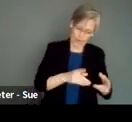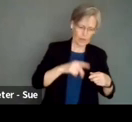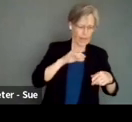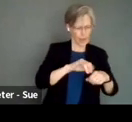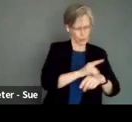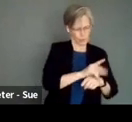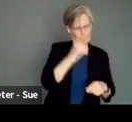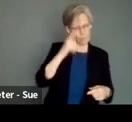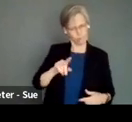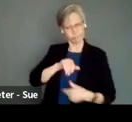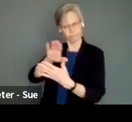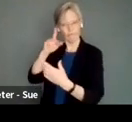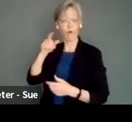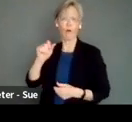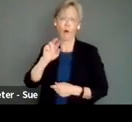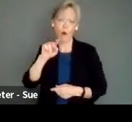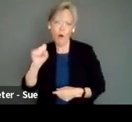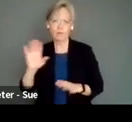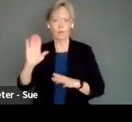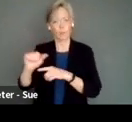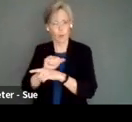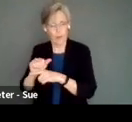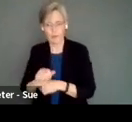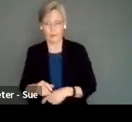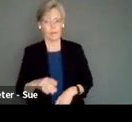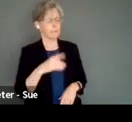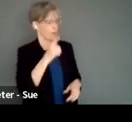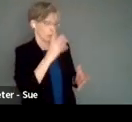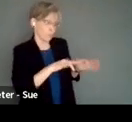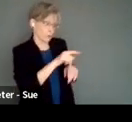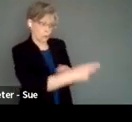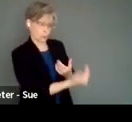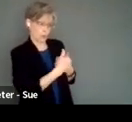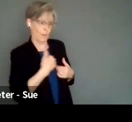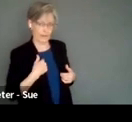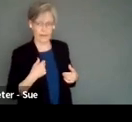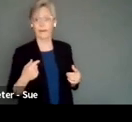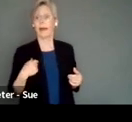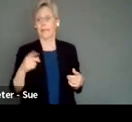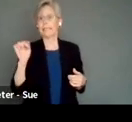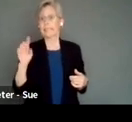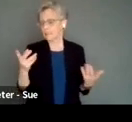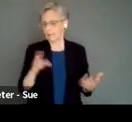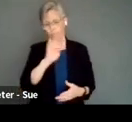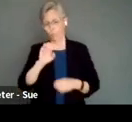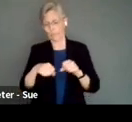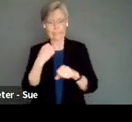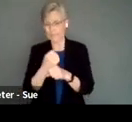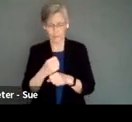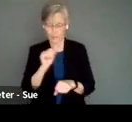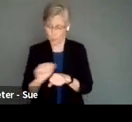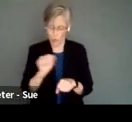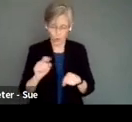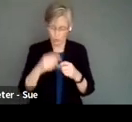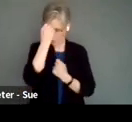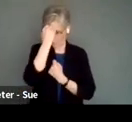Holly. And it's also, I just want to mention, it's very important for me that you're here, Holly, because I, although I say I've done 40 years worth of decolonization work,